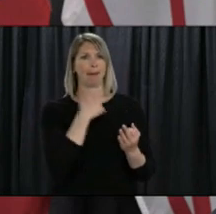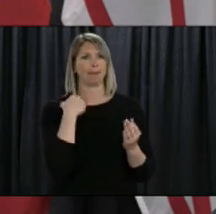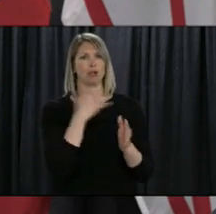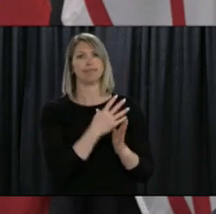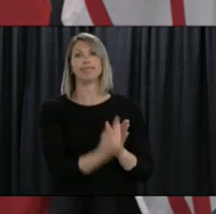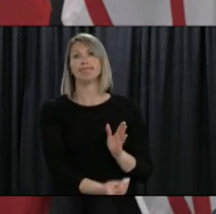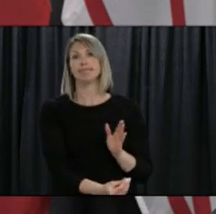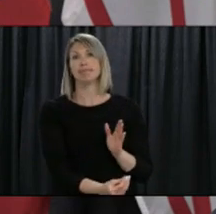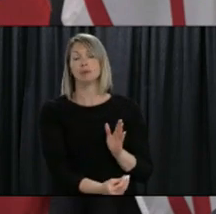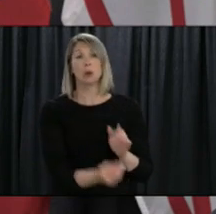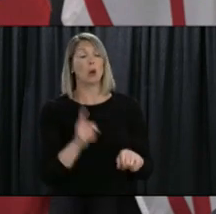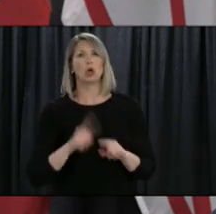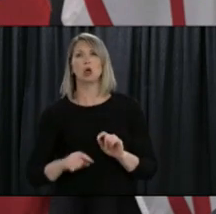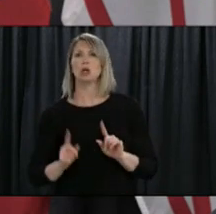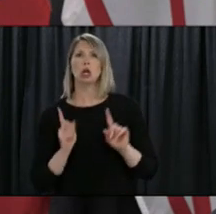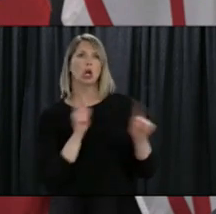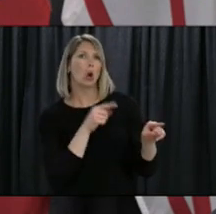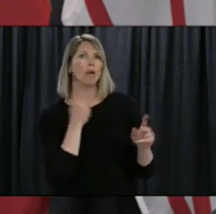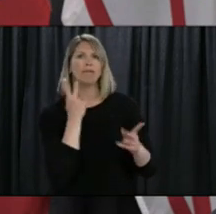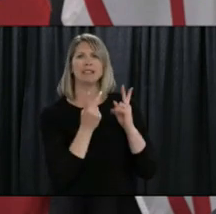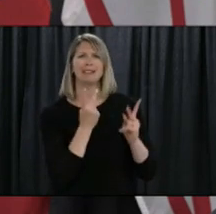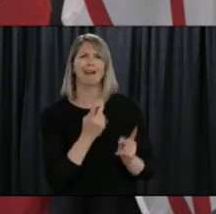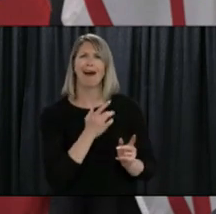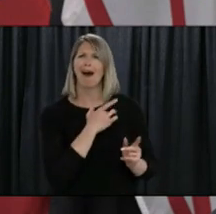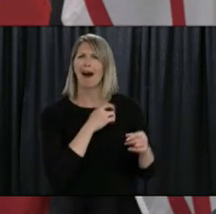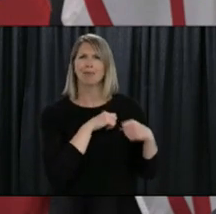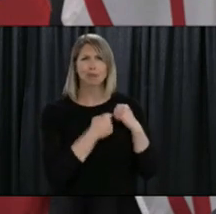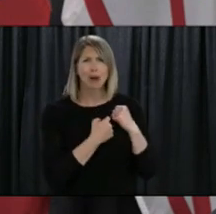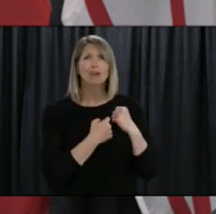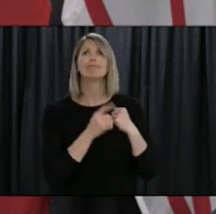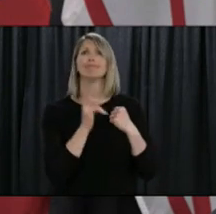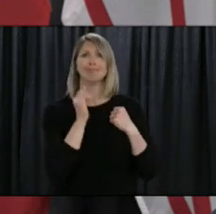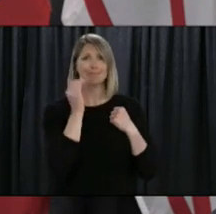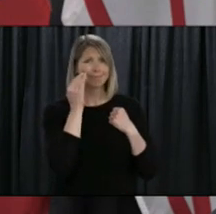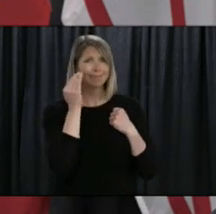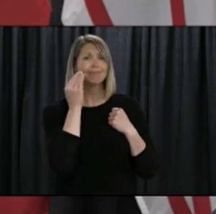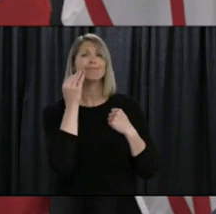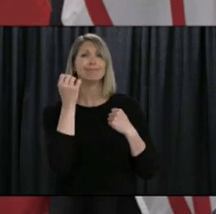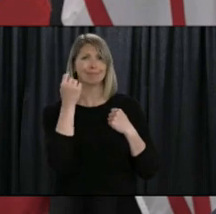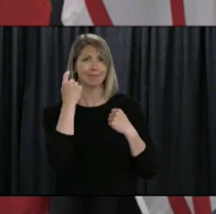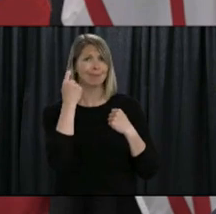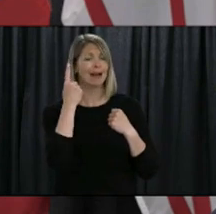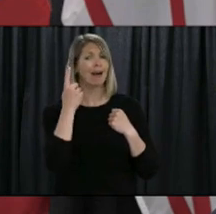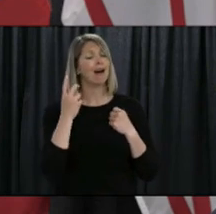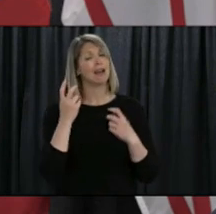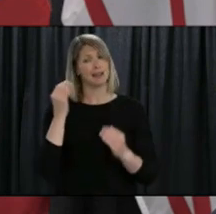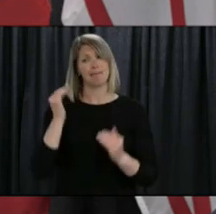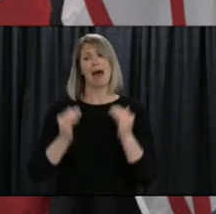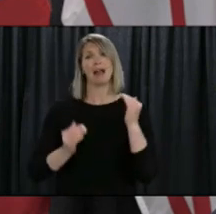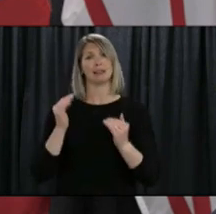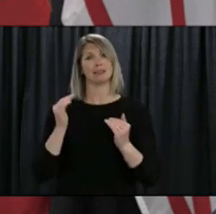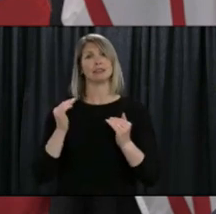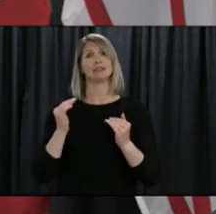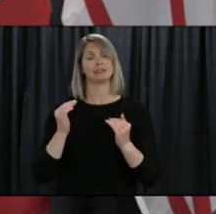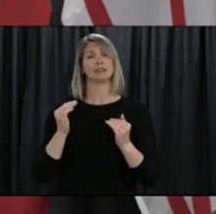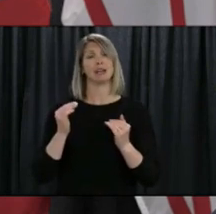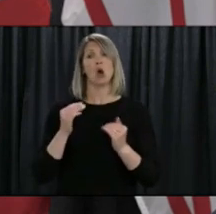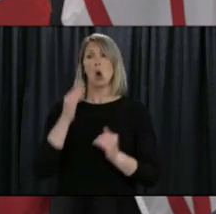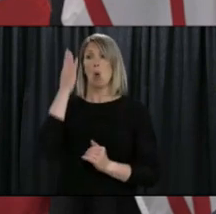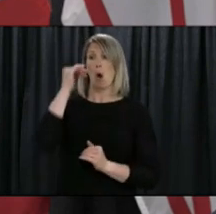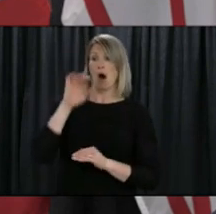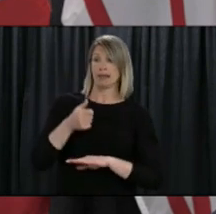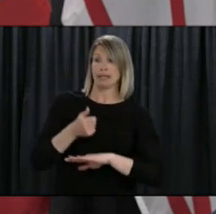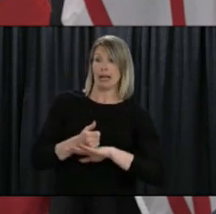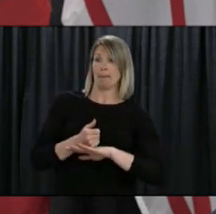they could not visit their family member during this period of time so it's difficult it's a balance that we must put in place but it's put in place to protect